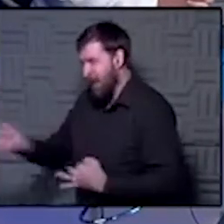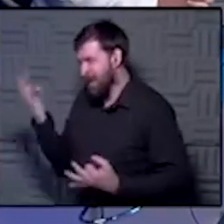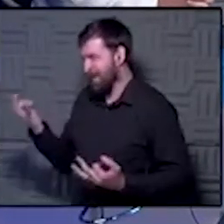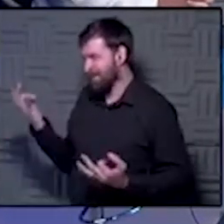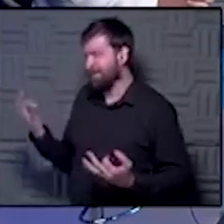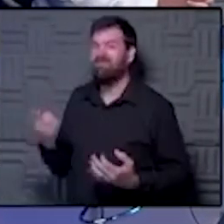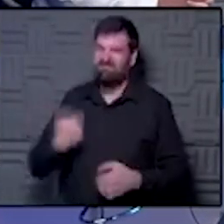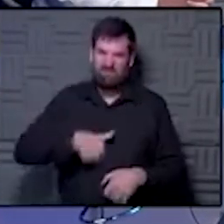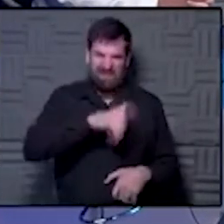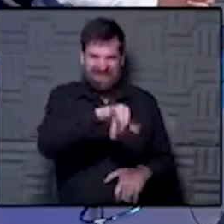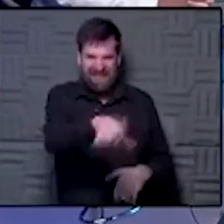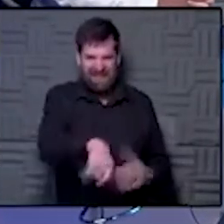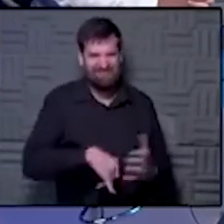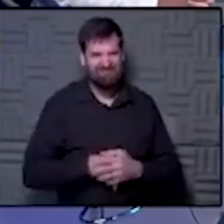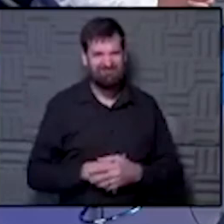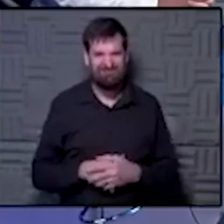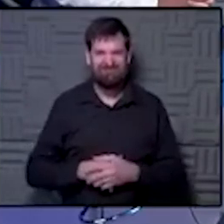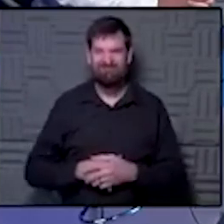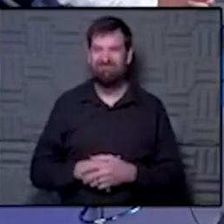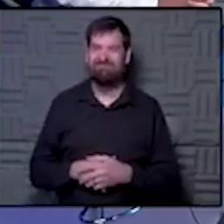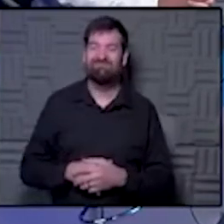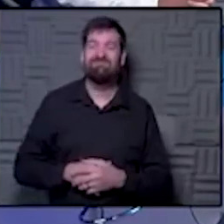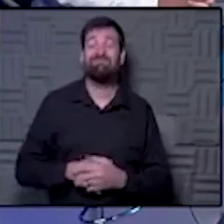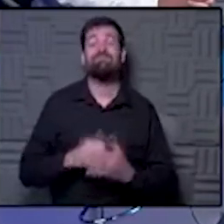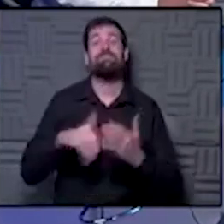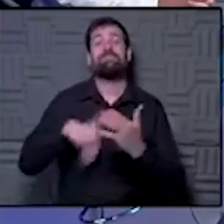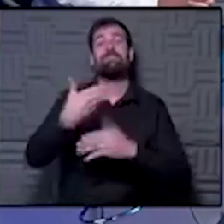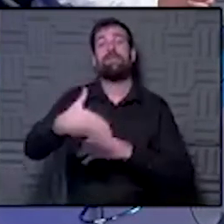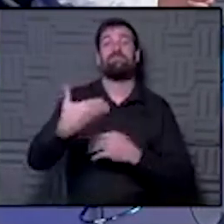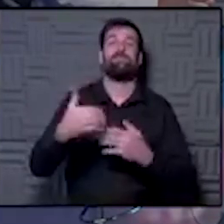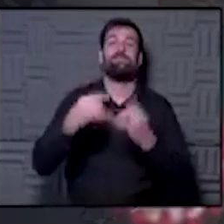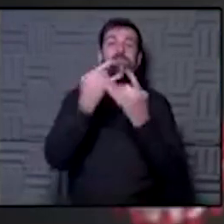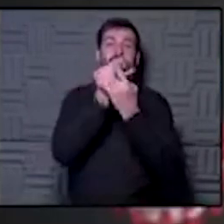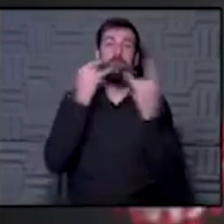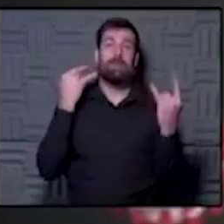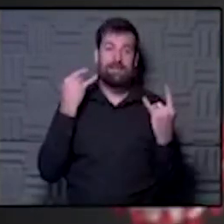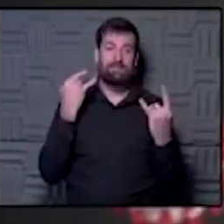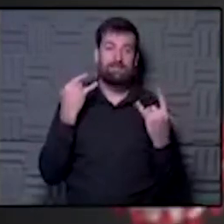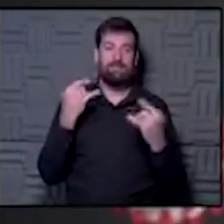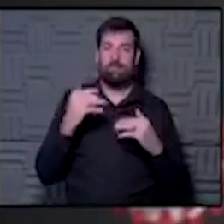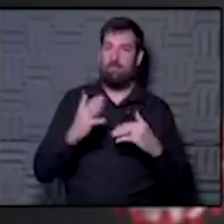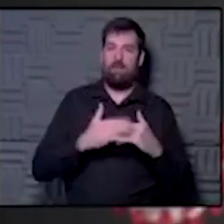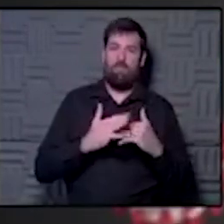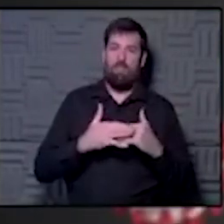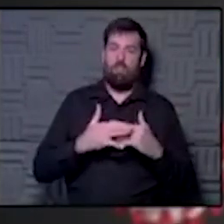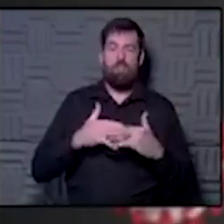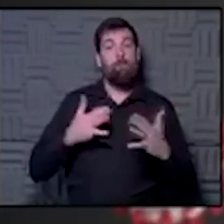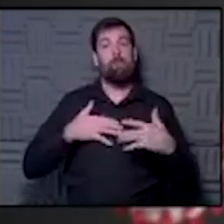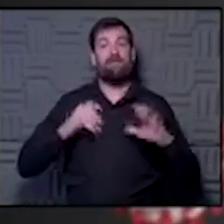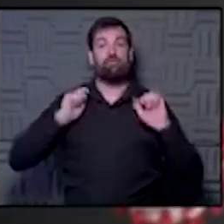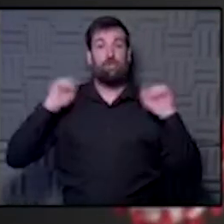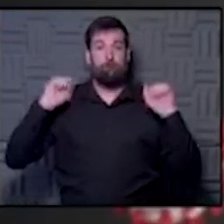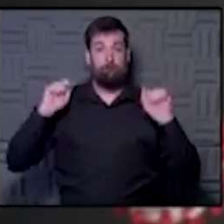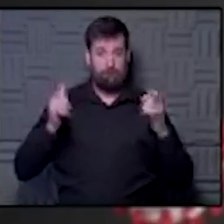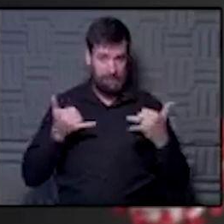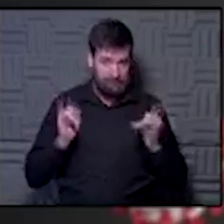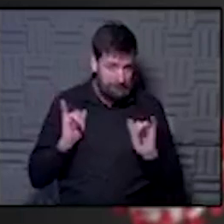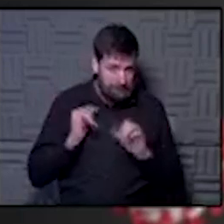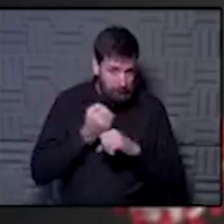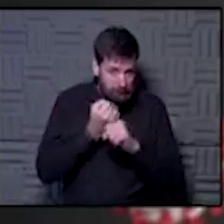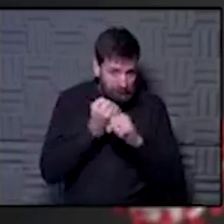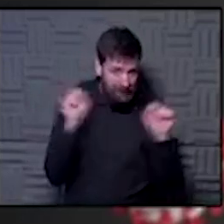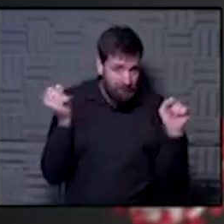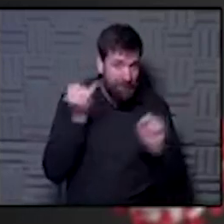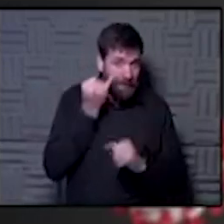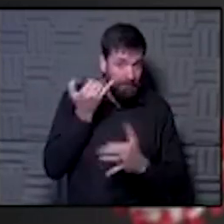We all need it. right. Next question is, mask wearing is minimal at my gym. Is it still safe if we physically